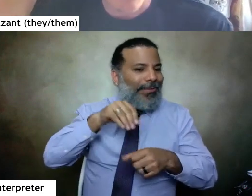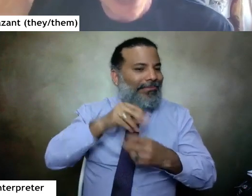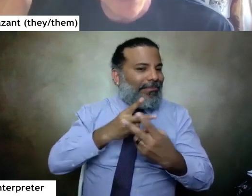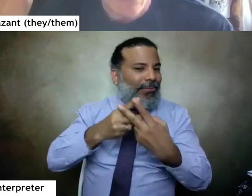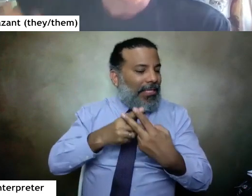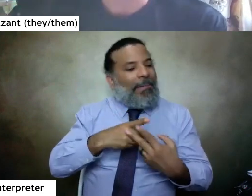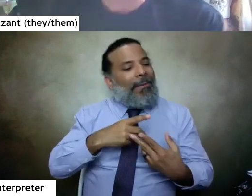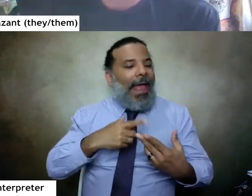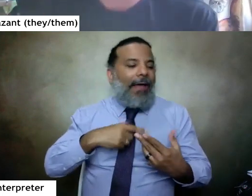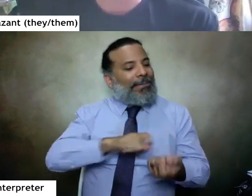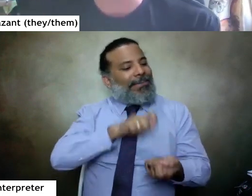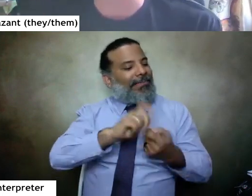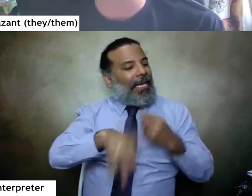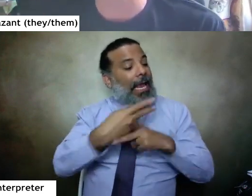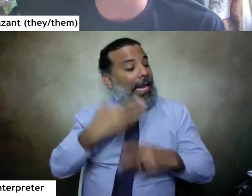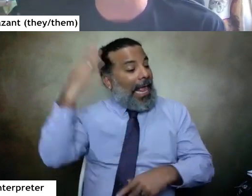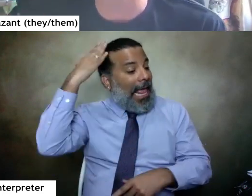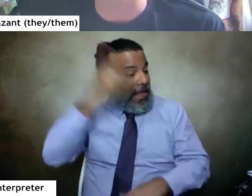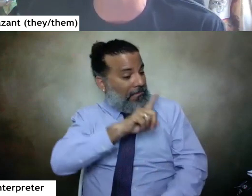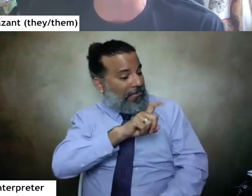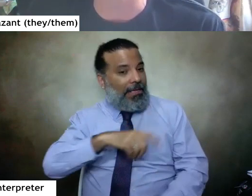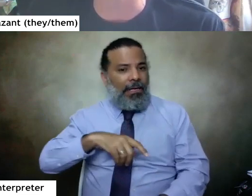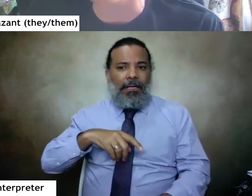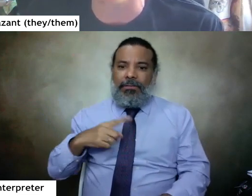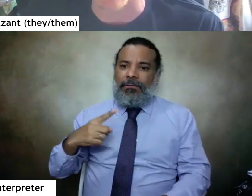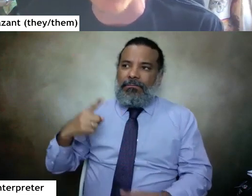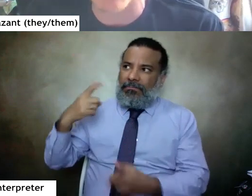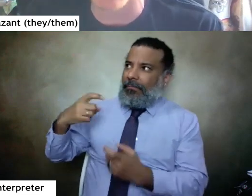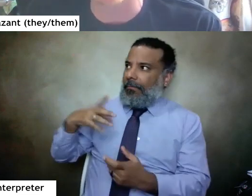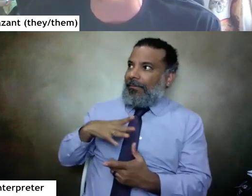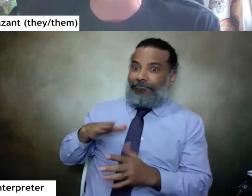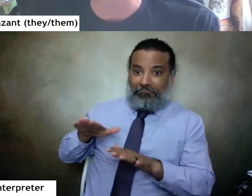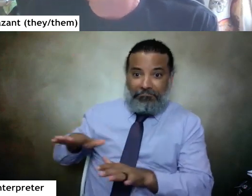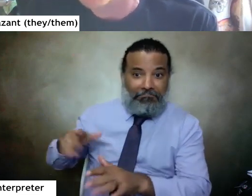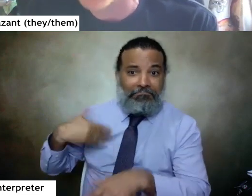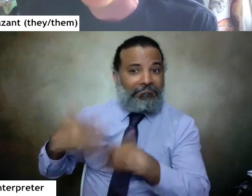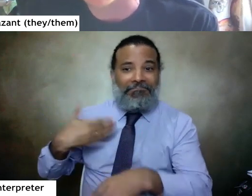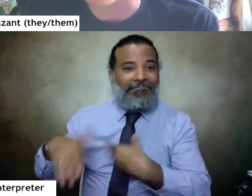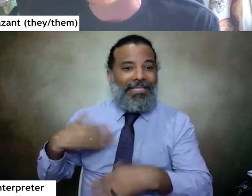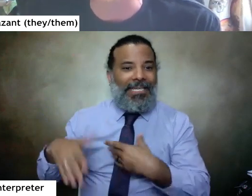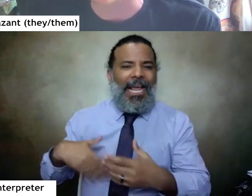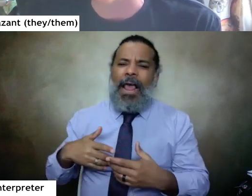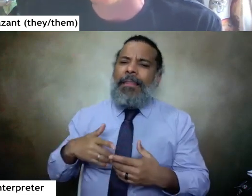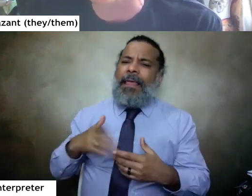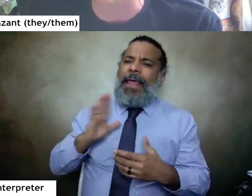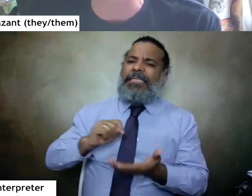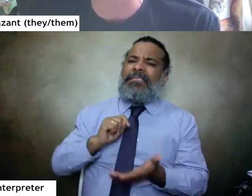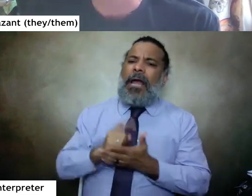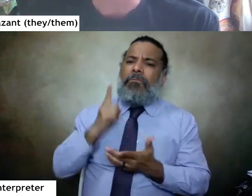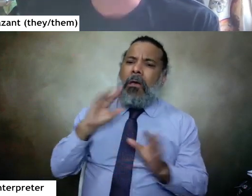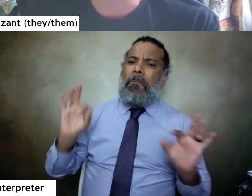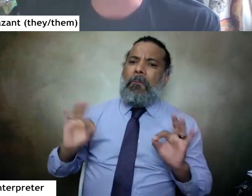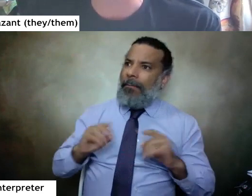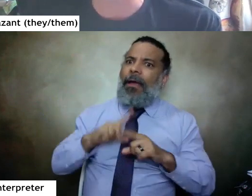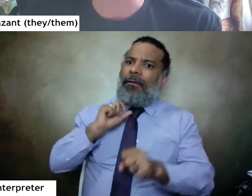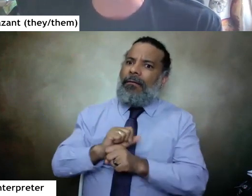with this kind of hat you know and um just like doing little things that actually are not so little are very meaningful just